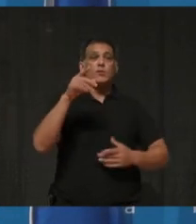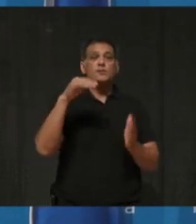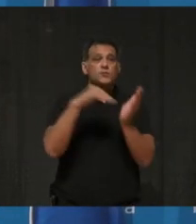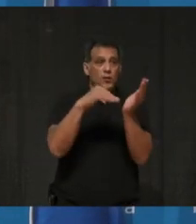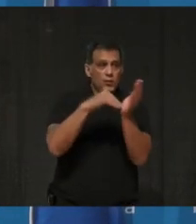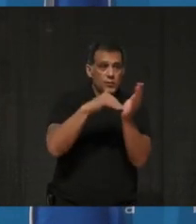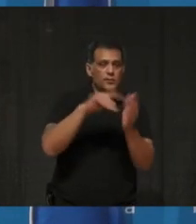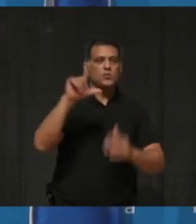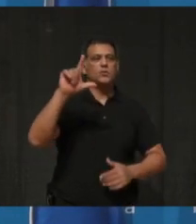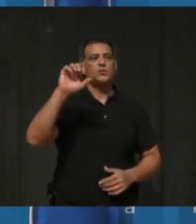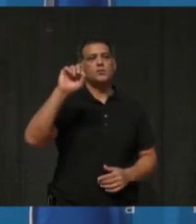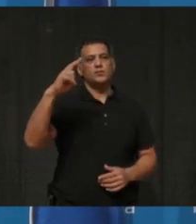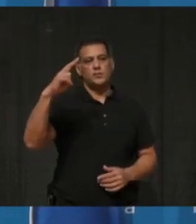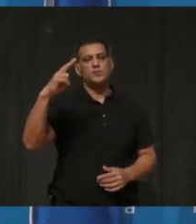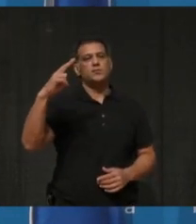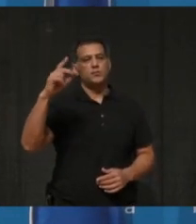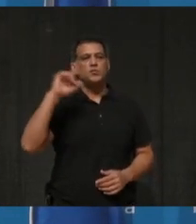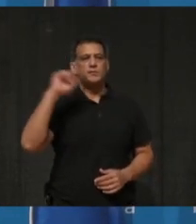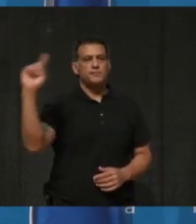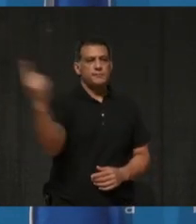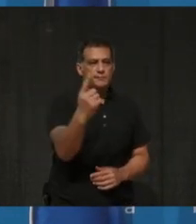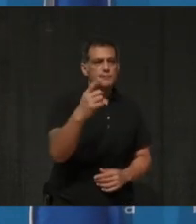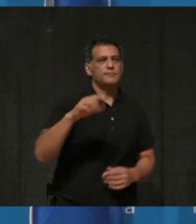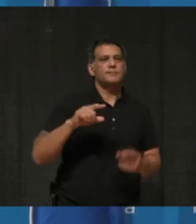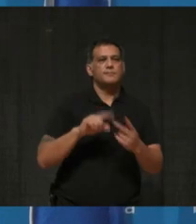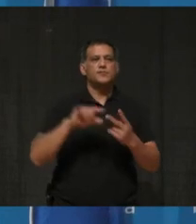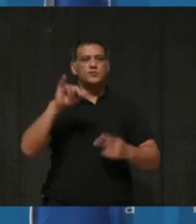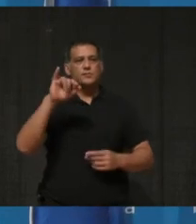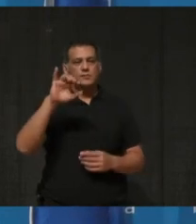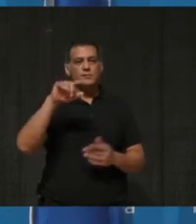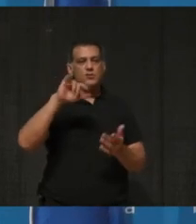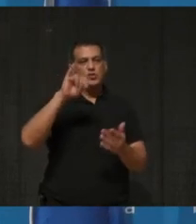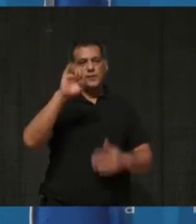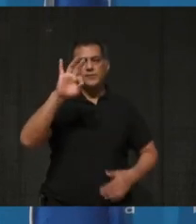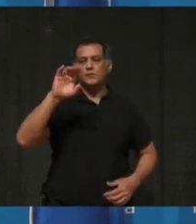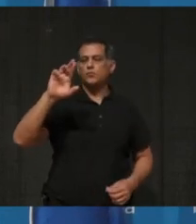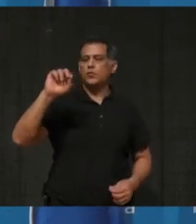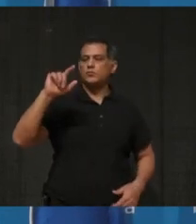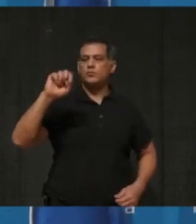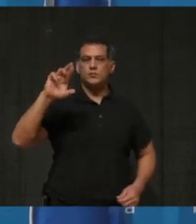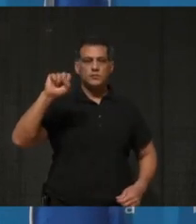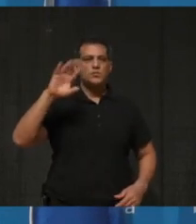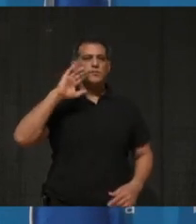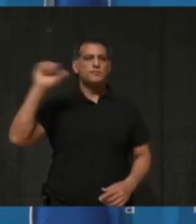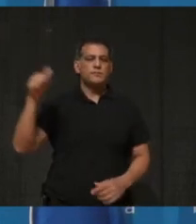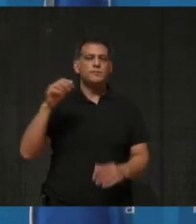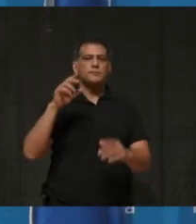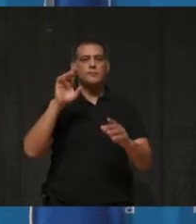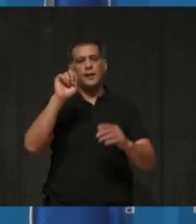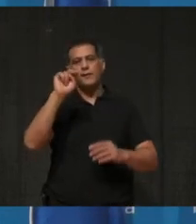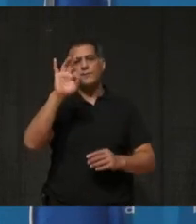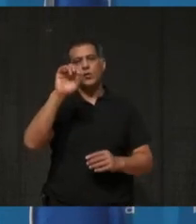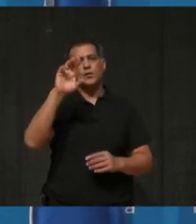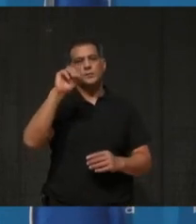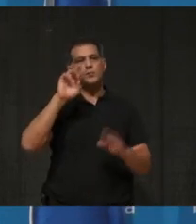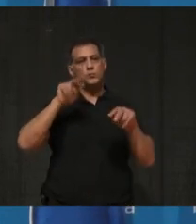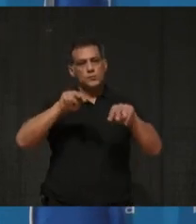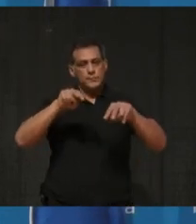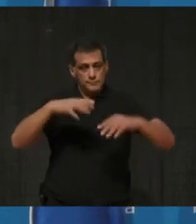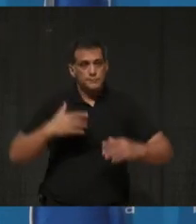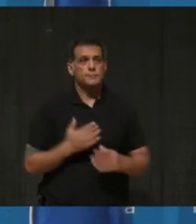our Chief Medical Officer of Health. Before I give my COVID update, I want to acknowledge that today is pink shirt day